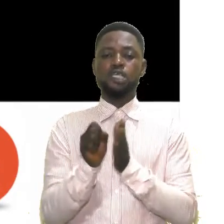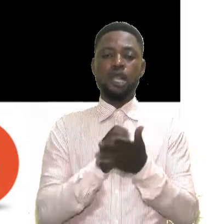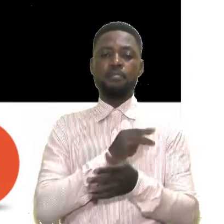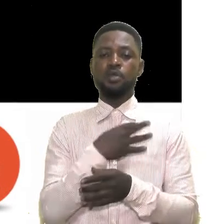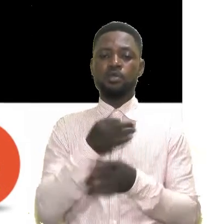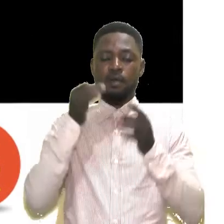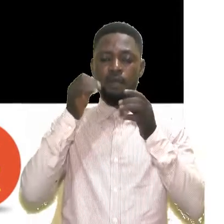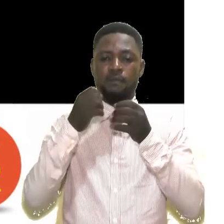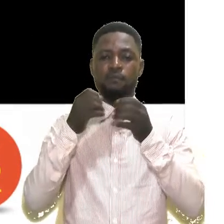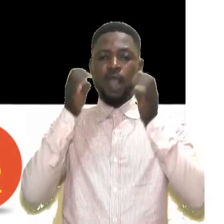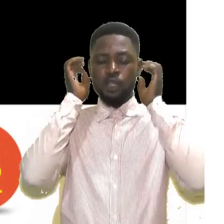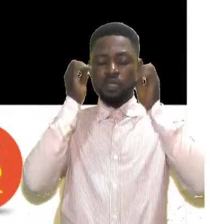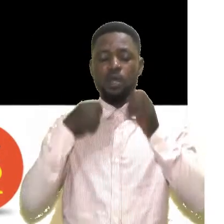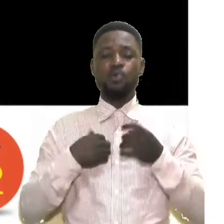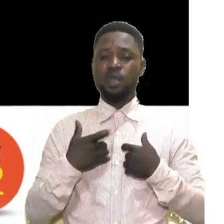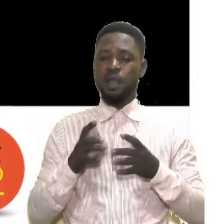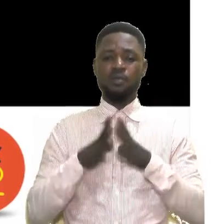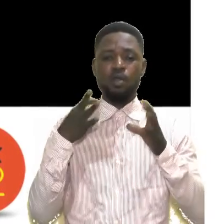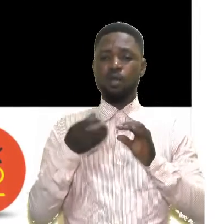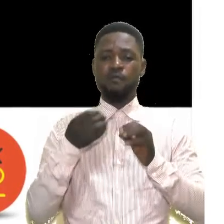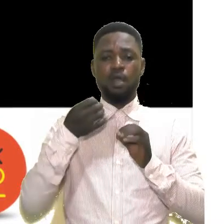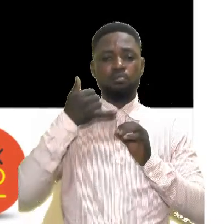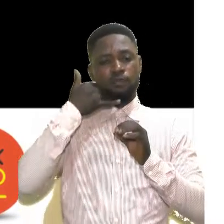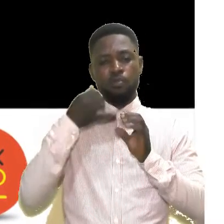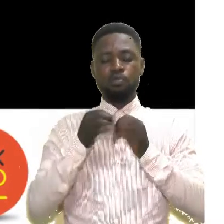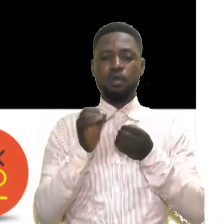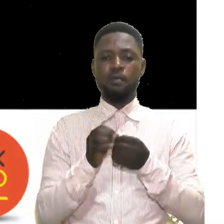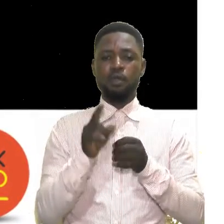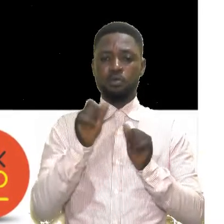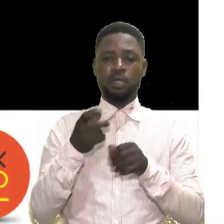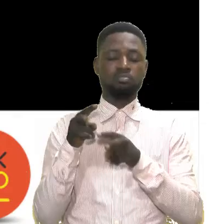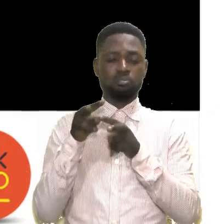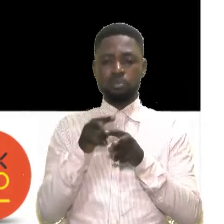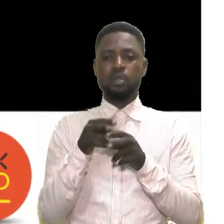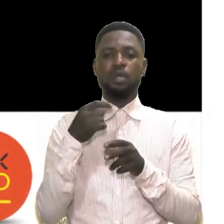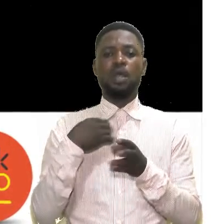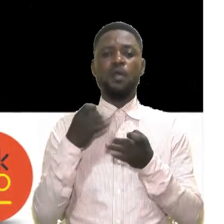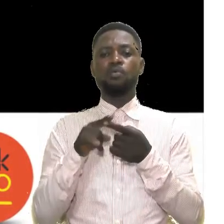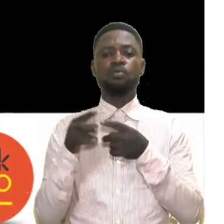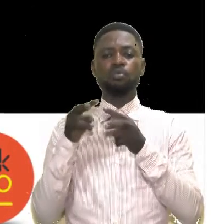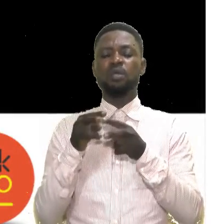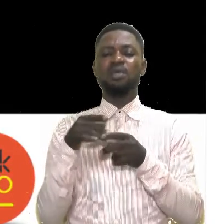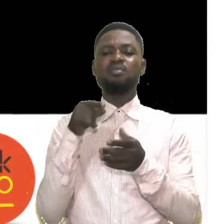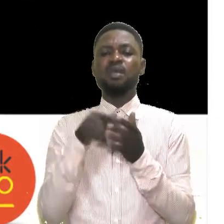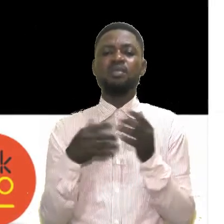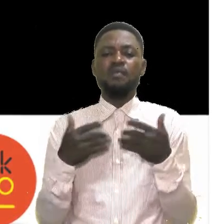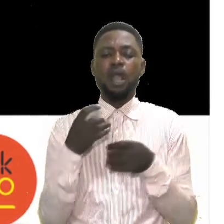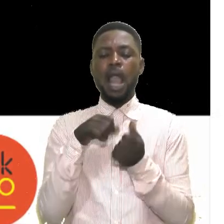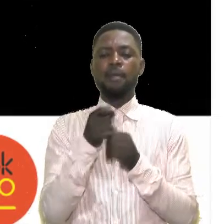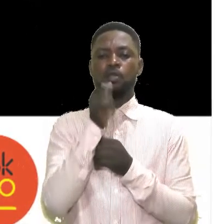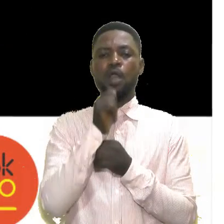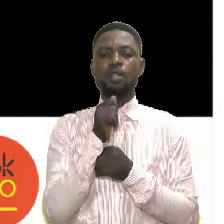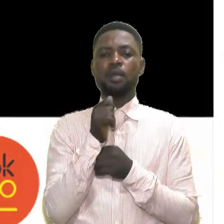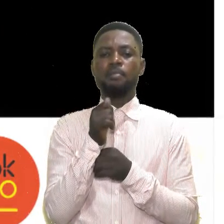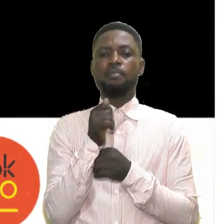State Ministry of Education. We have a whole lot of numbers that you can reach out to. On that note, I want us to look at, you know, there's this phobia about